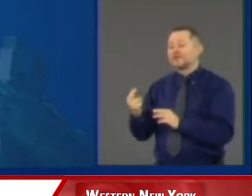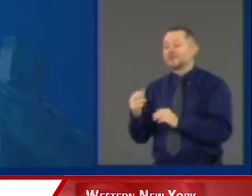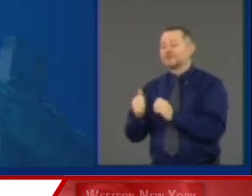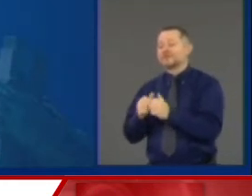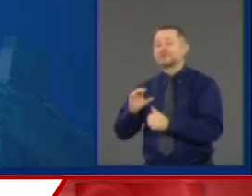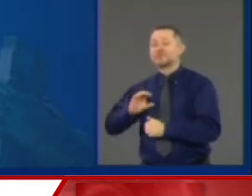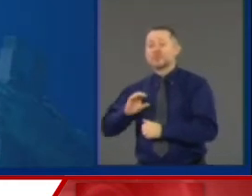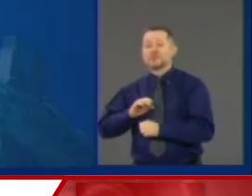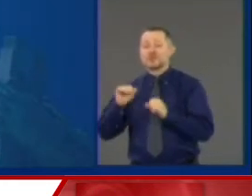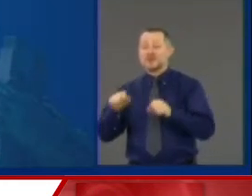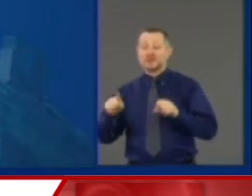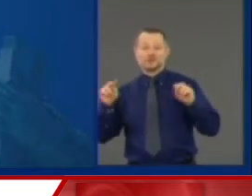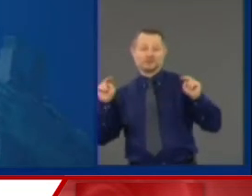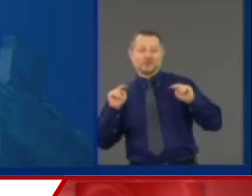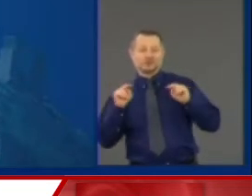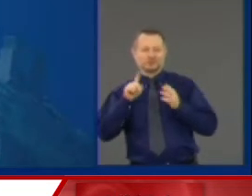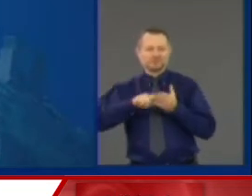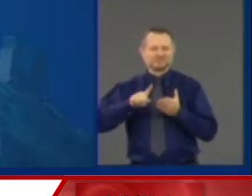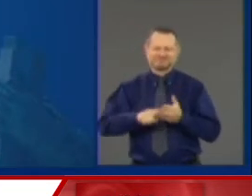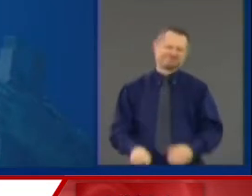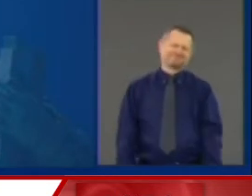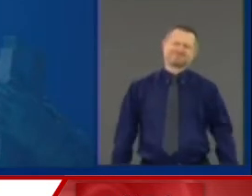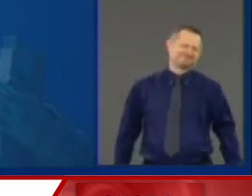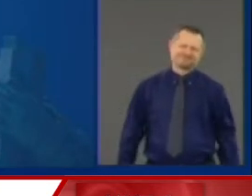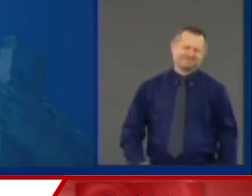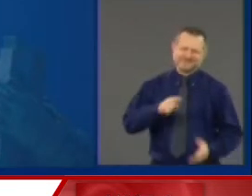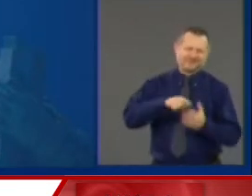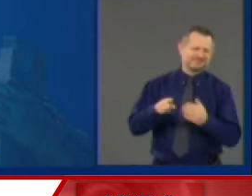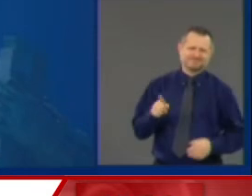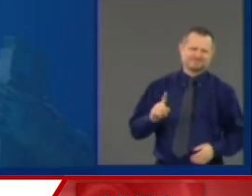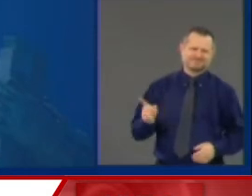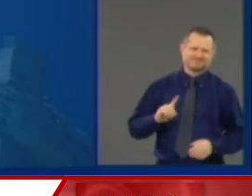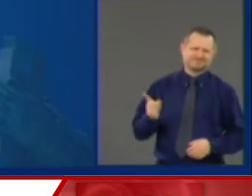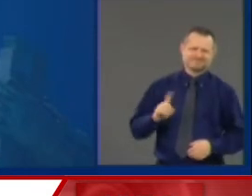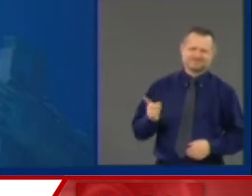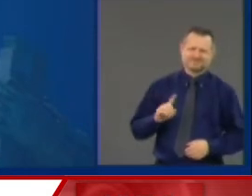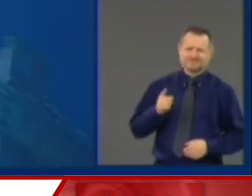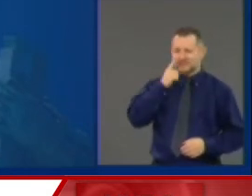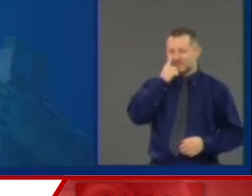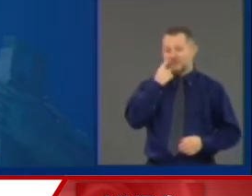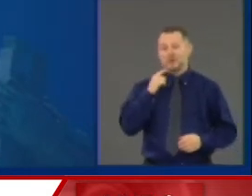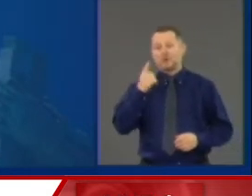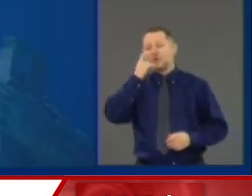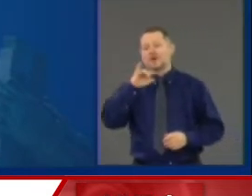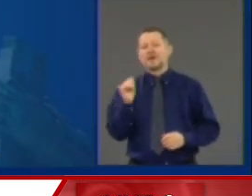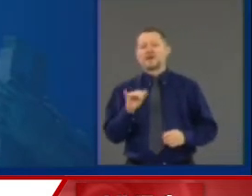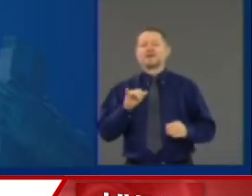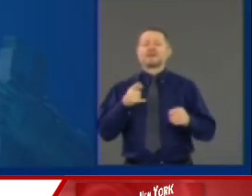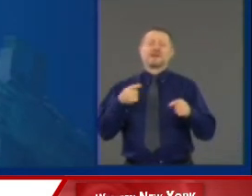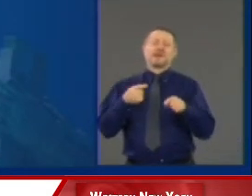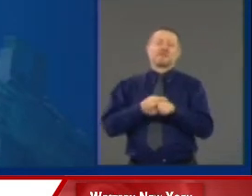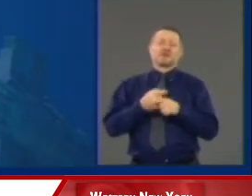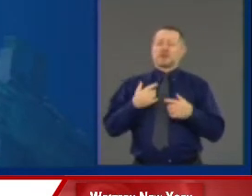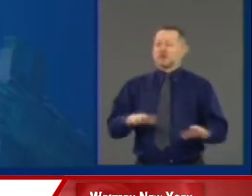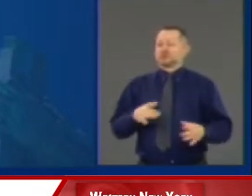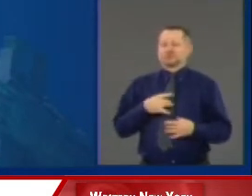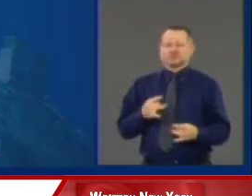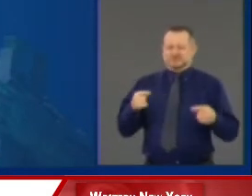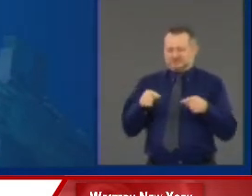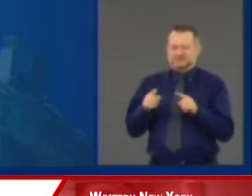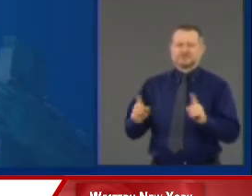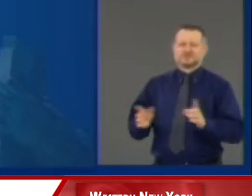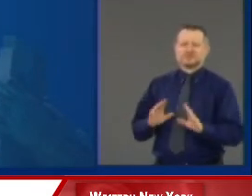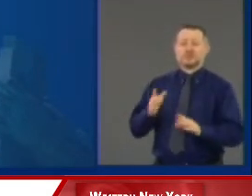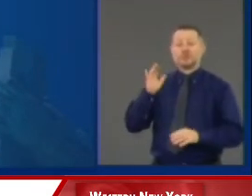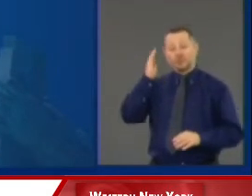how good they are. There is the suggestion of a conflict of interest. Why? Because